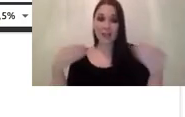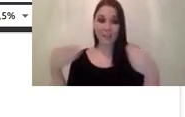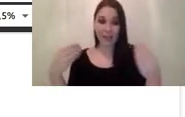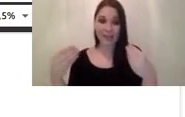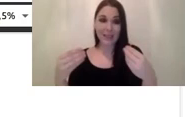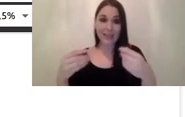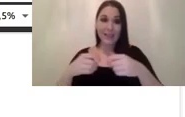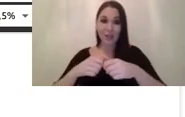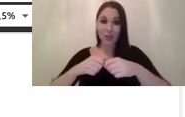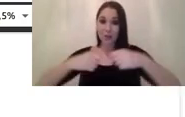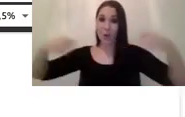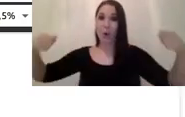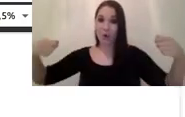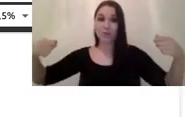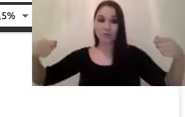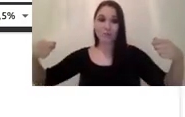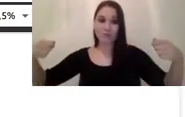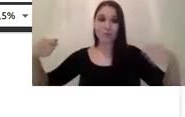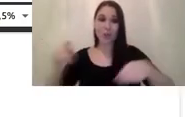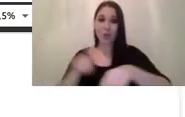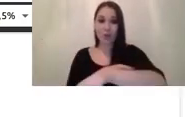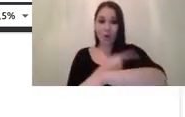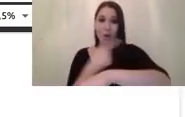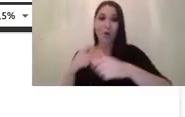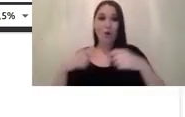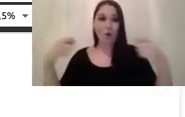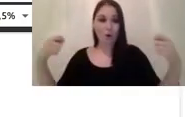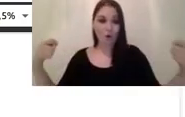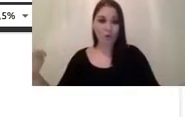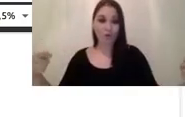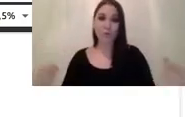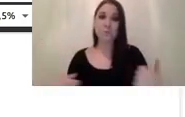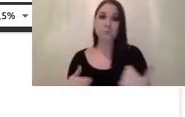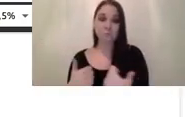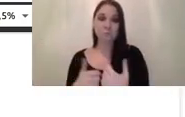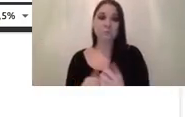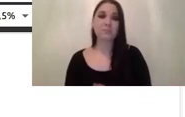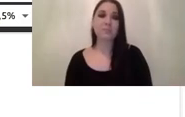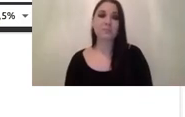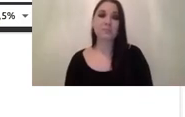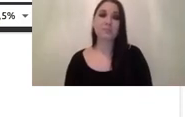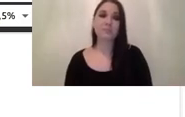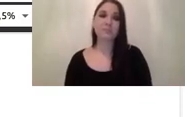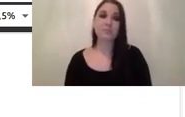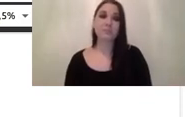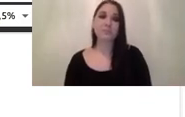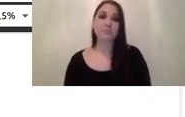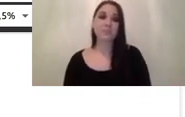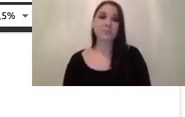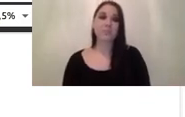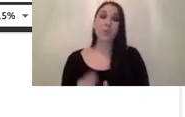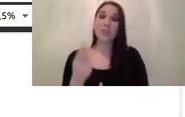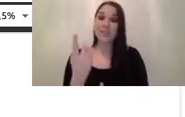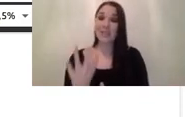um the possible cable lengths that we can use just with a single cable cat